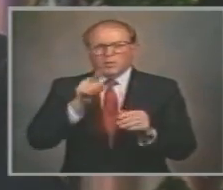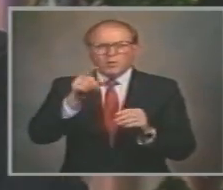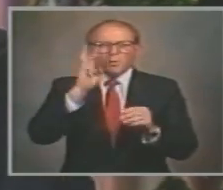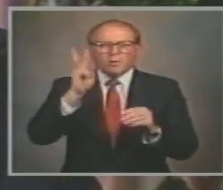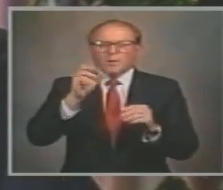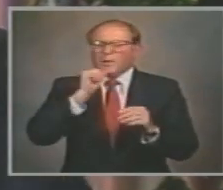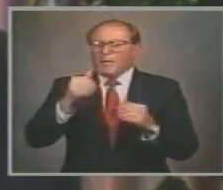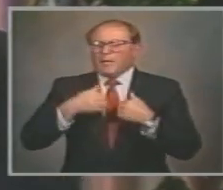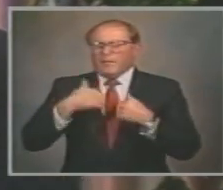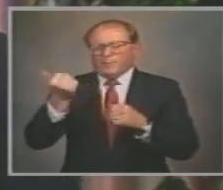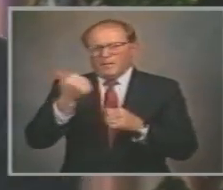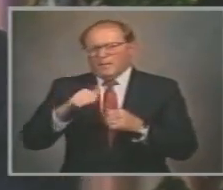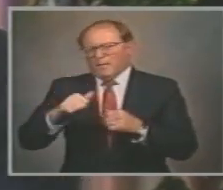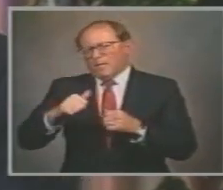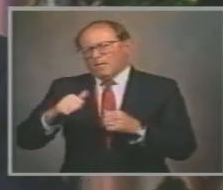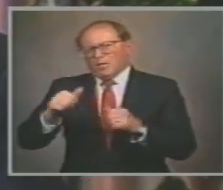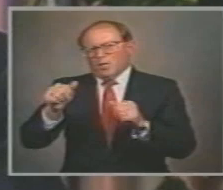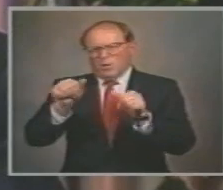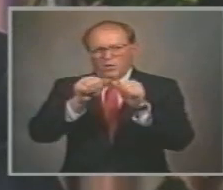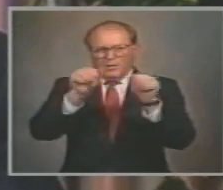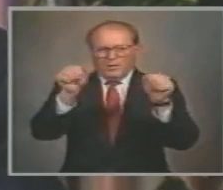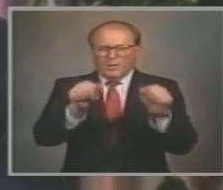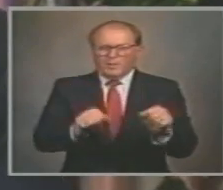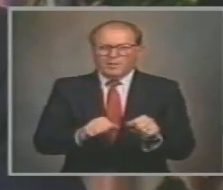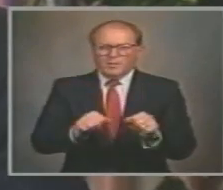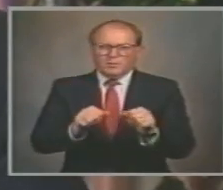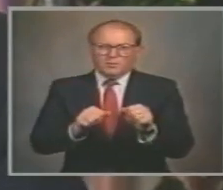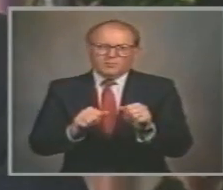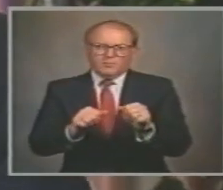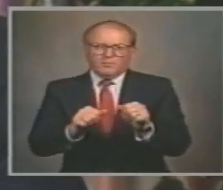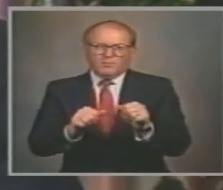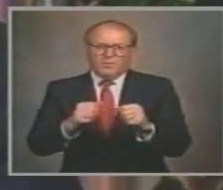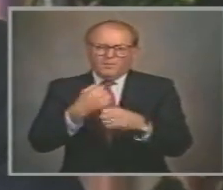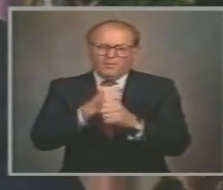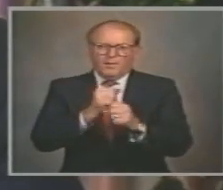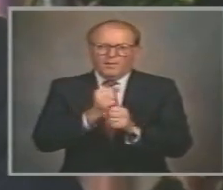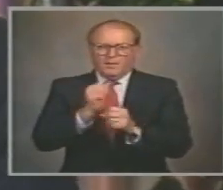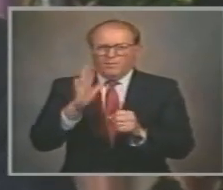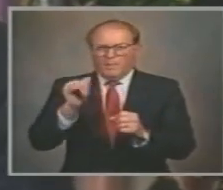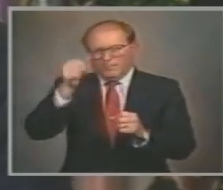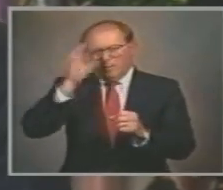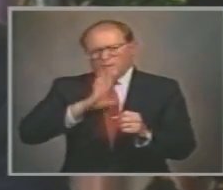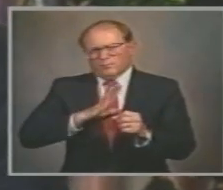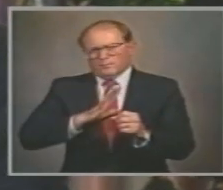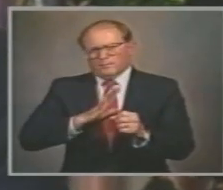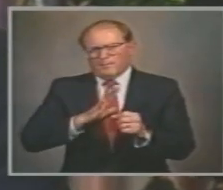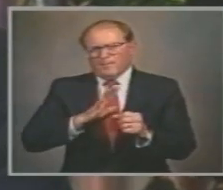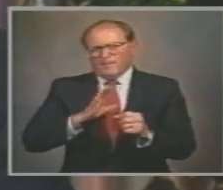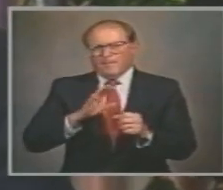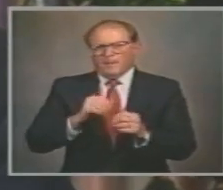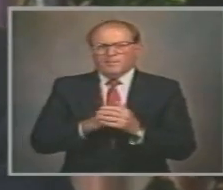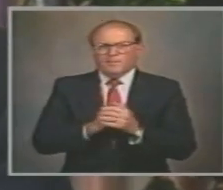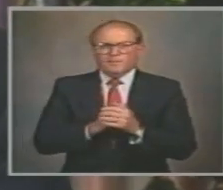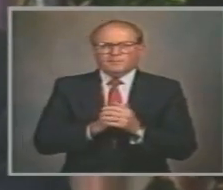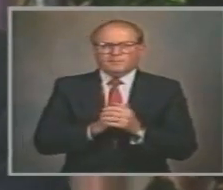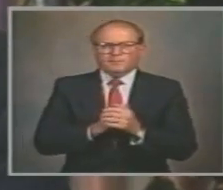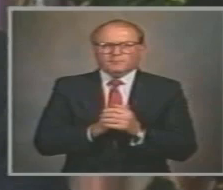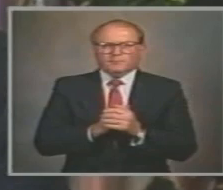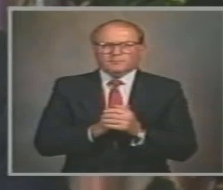necessity Of intolerance In the modern mind Tolerance is the paragon Of virtues